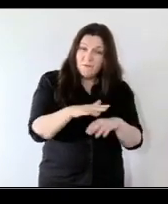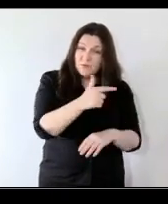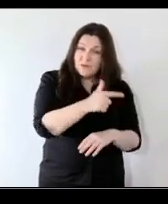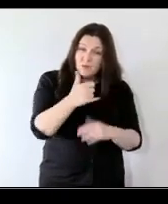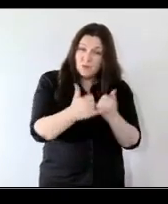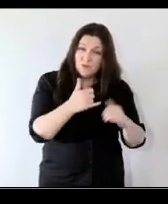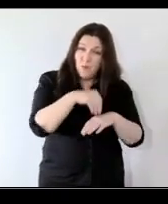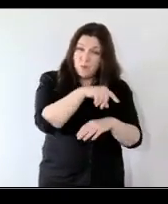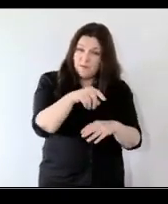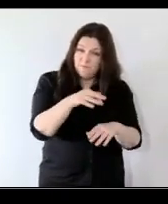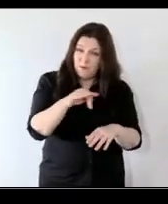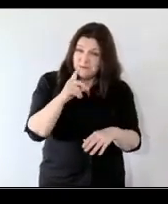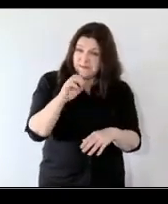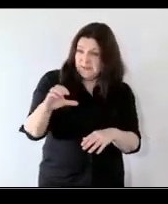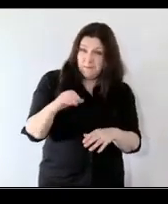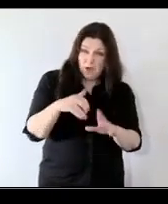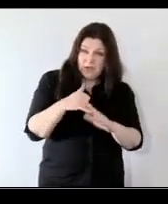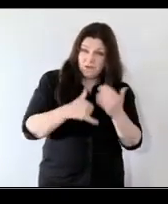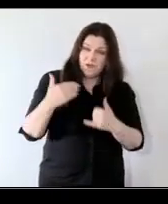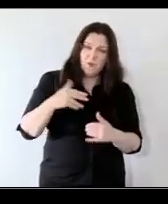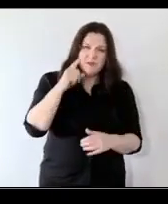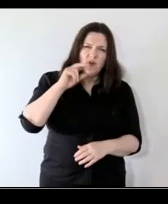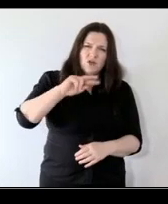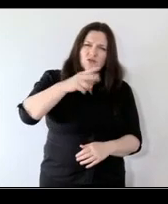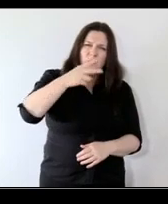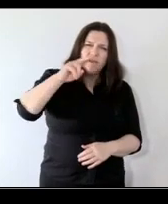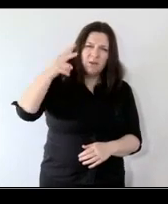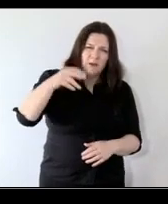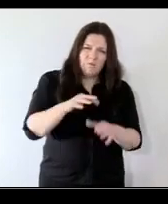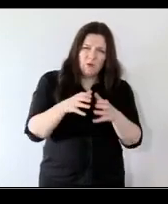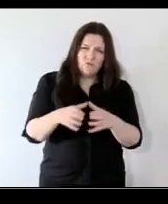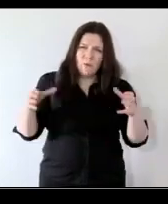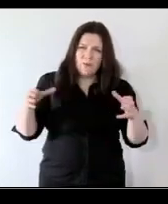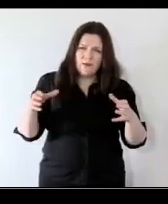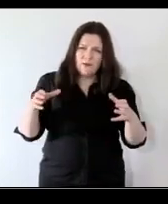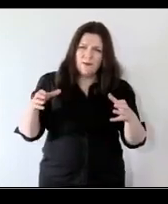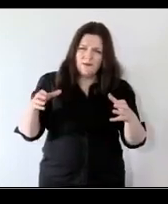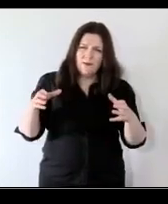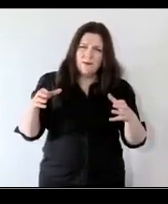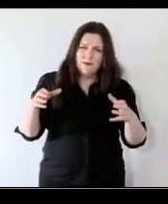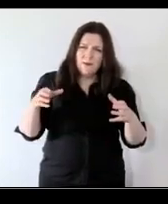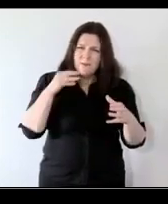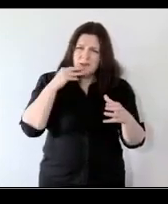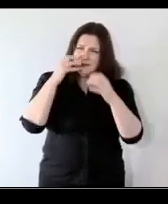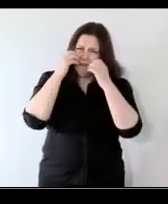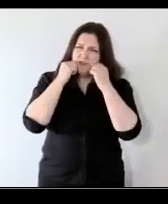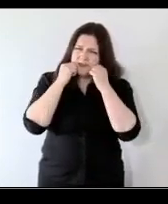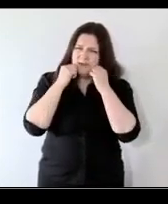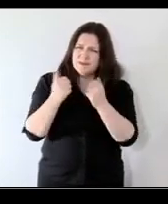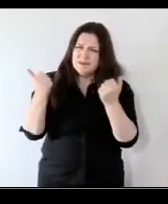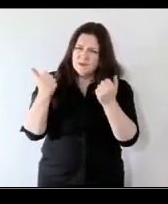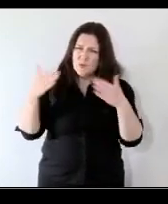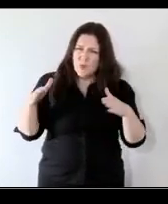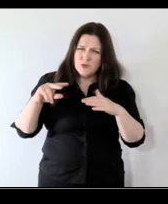and we had seen more or less a doubling of the proportion who were above the threshold for depressive symptoms